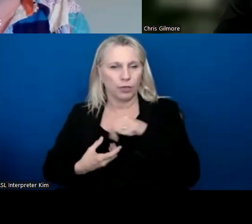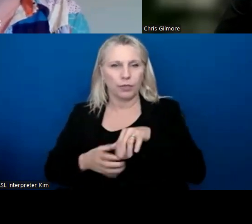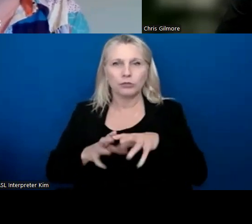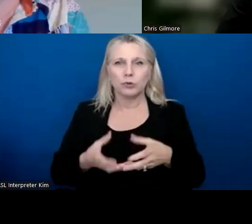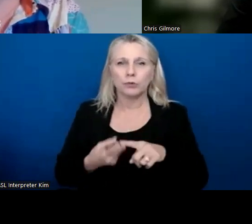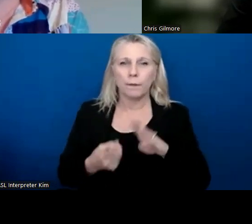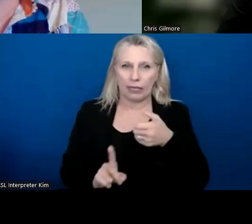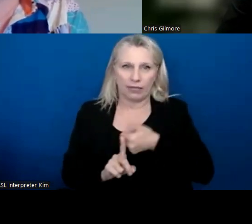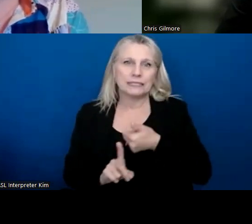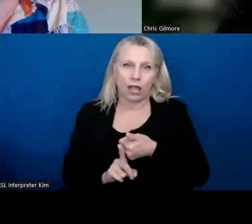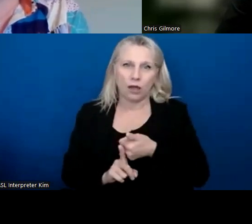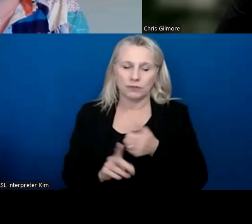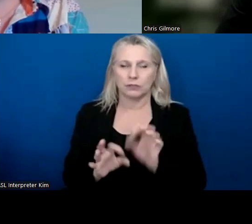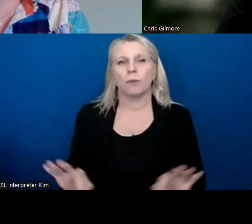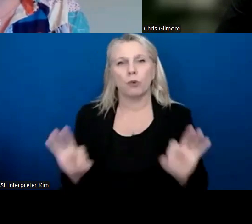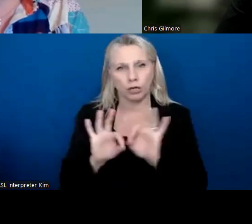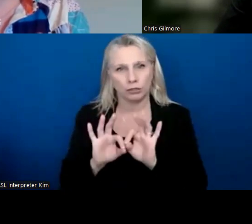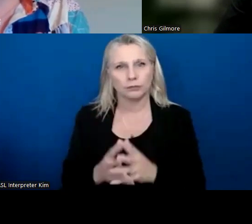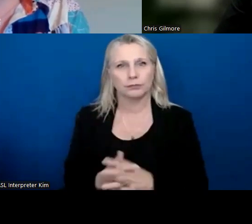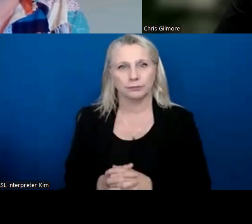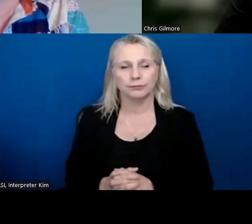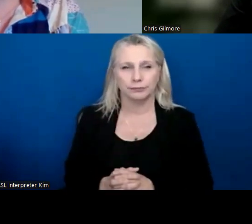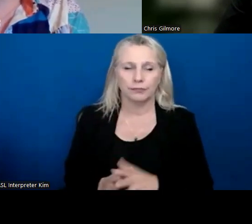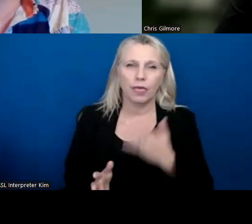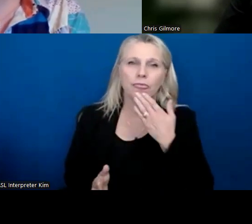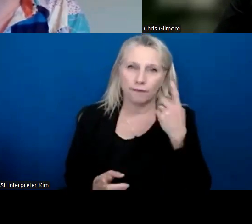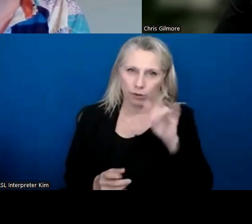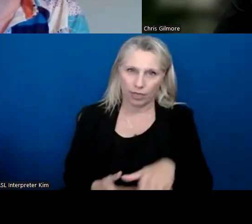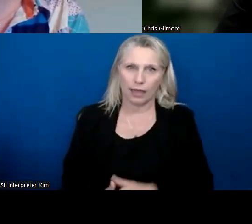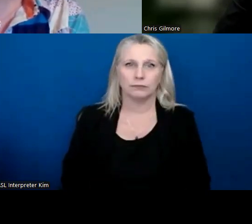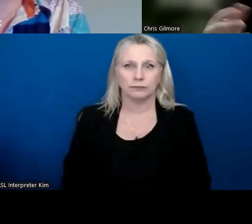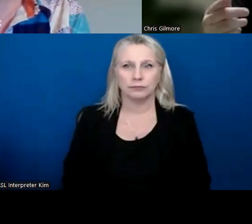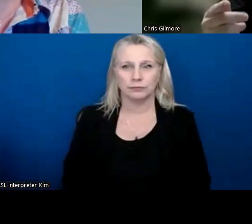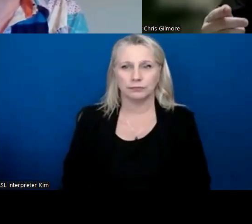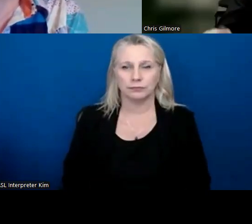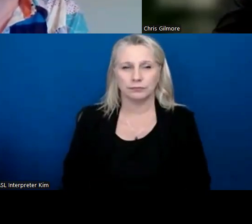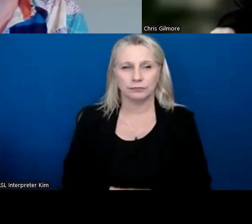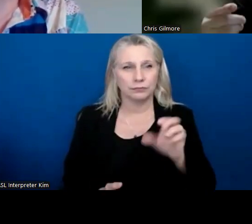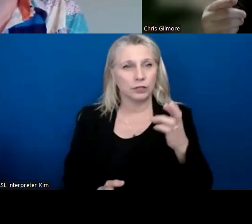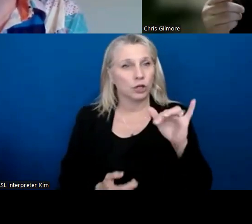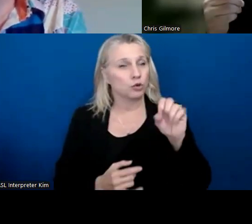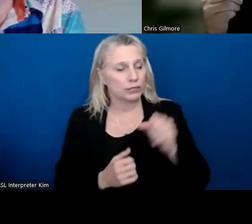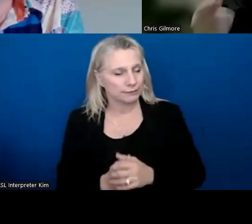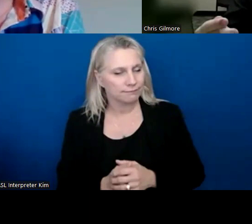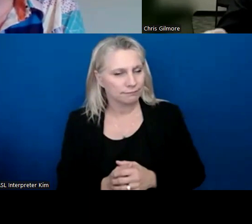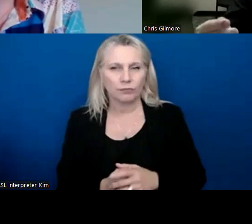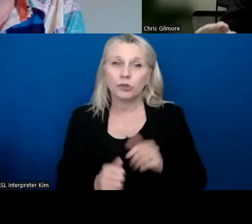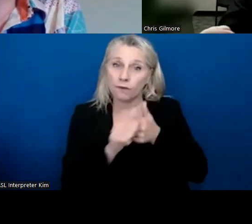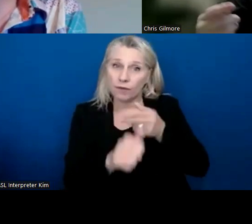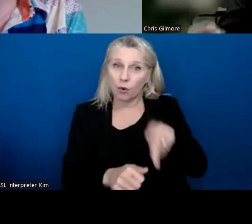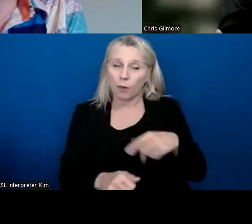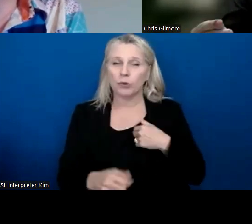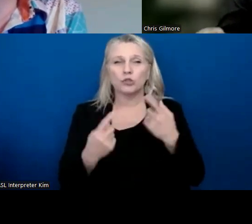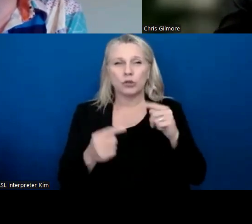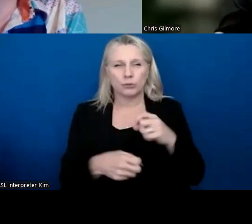themselves is so important. So thank you for that. Yeah. And just follow, like we try to make that a